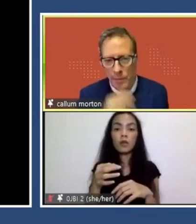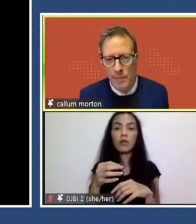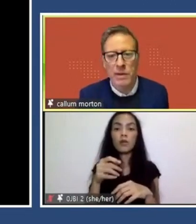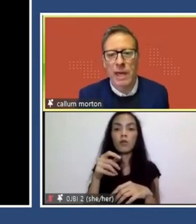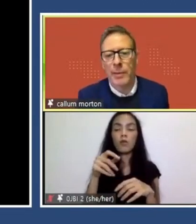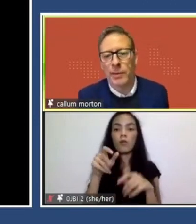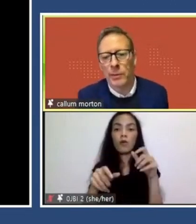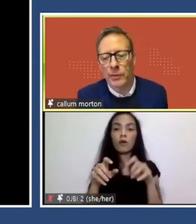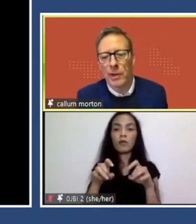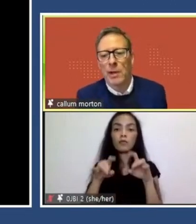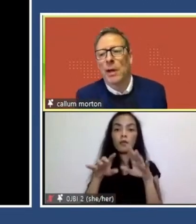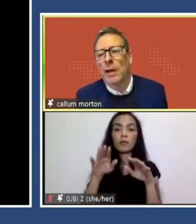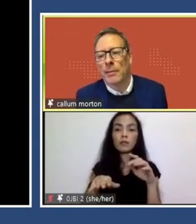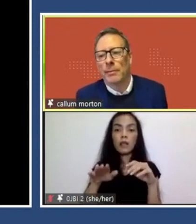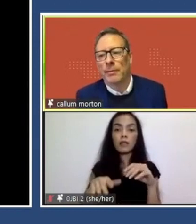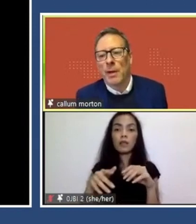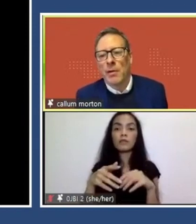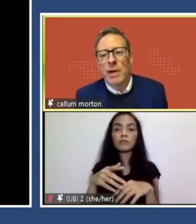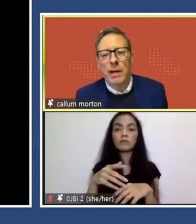Australia. It's one of the major capitals,